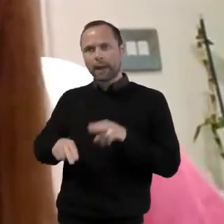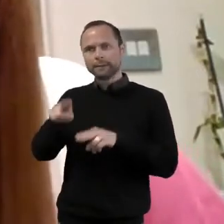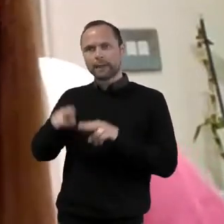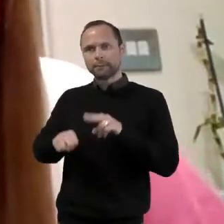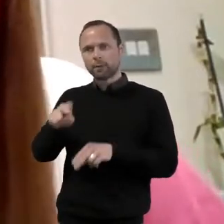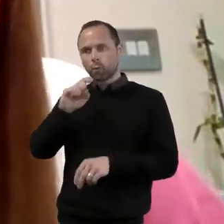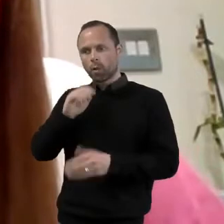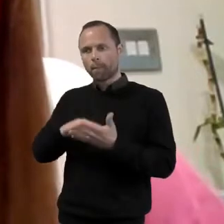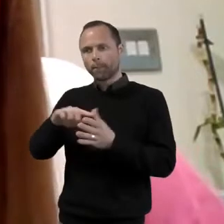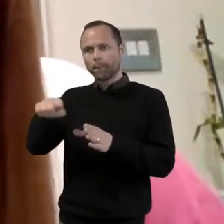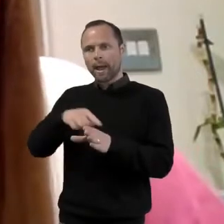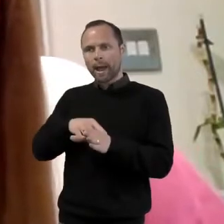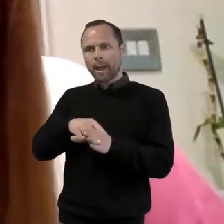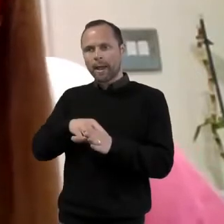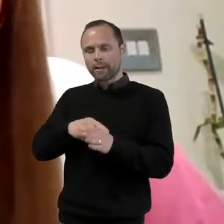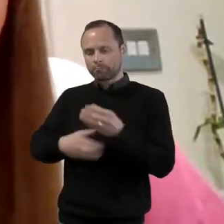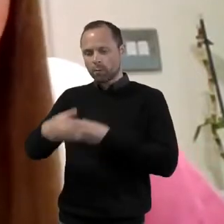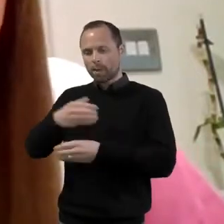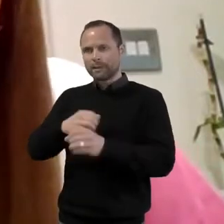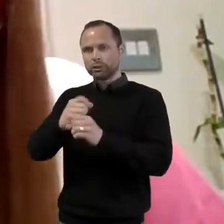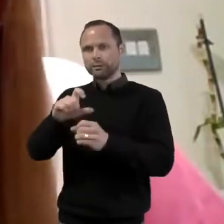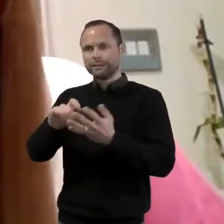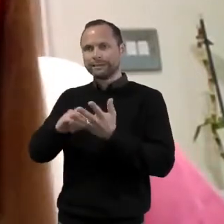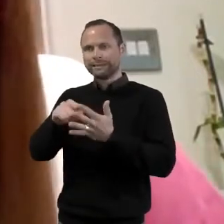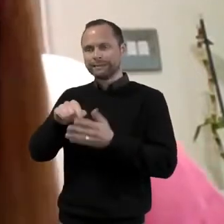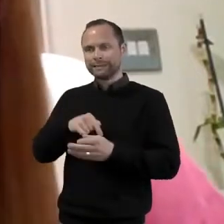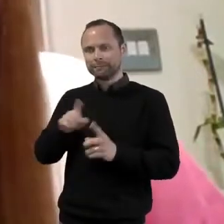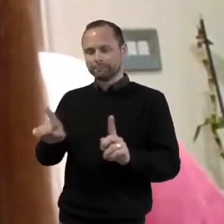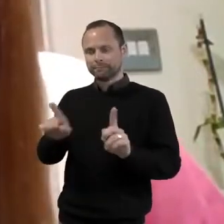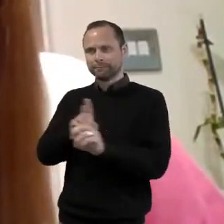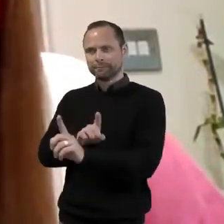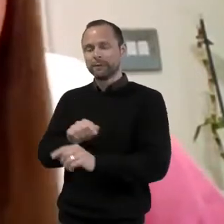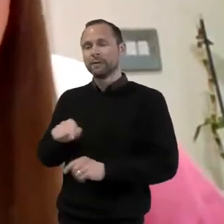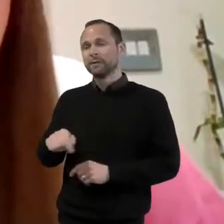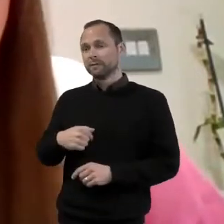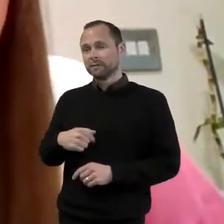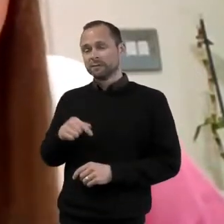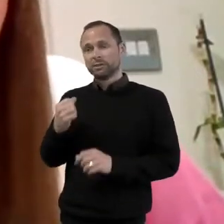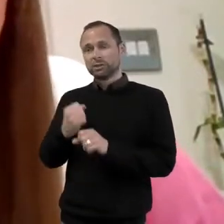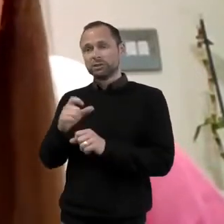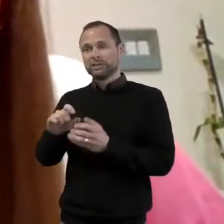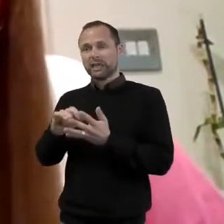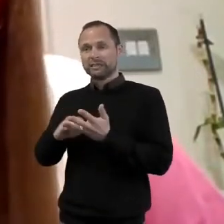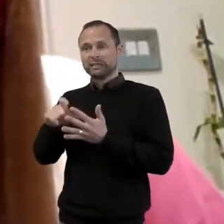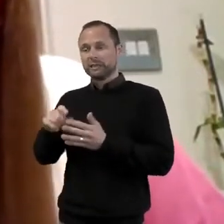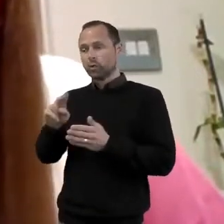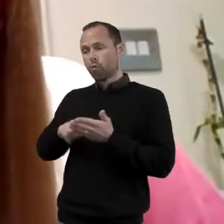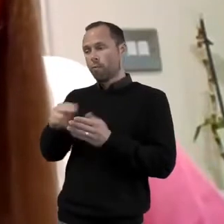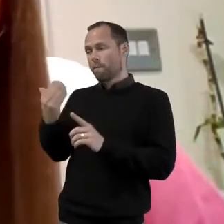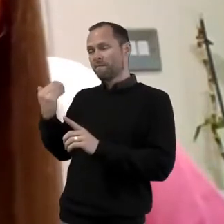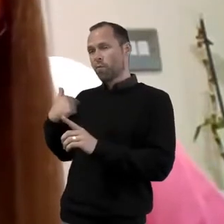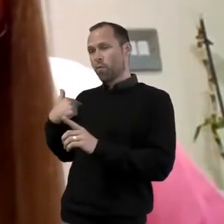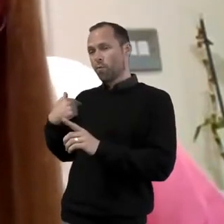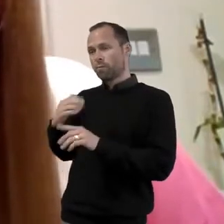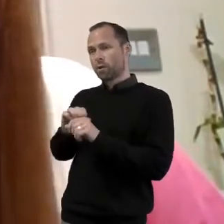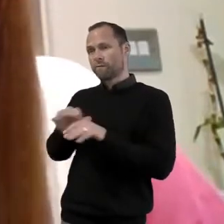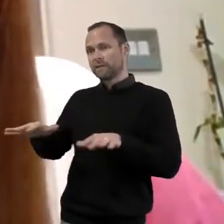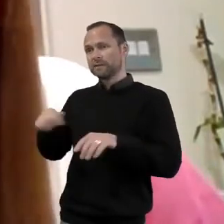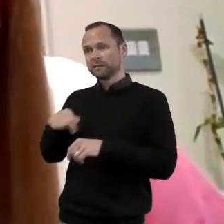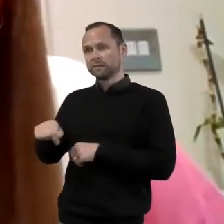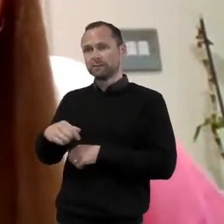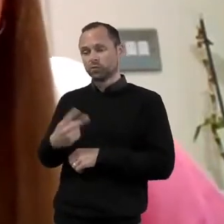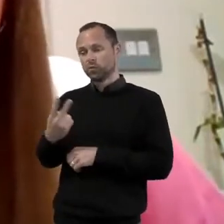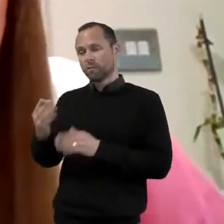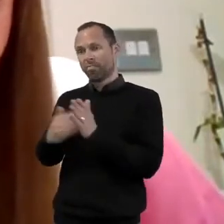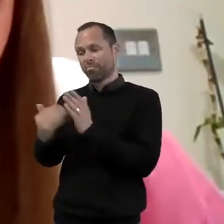in place of the GCSE exams, which would normally be spread out over a long couple of months, we need to be aware that for many 16 year